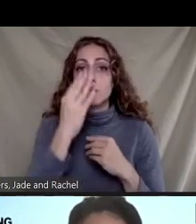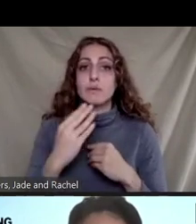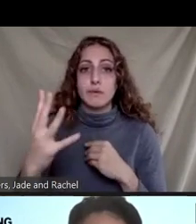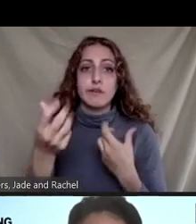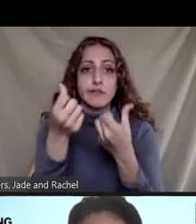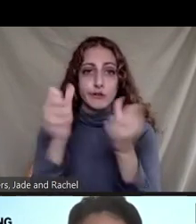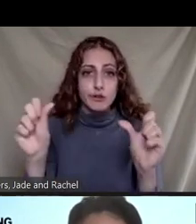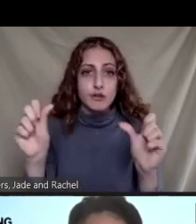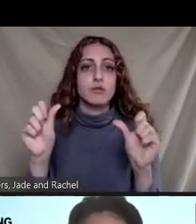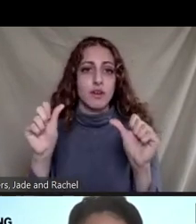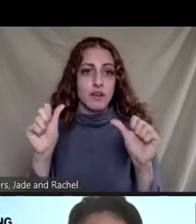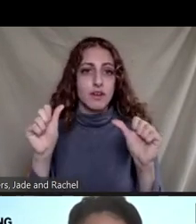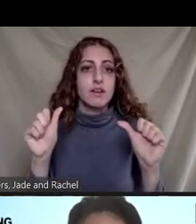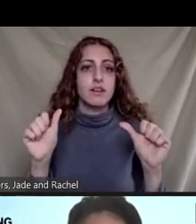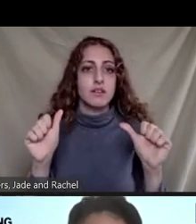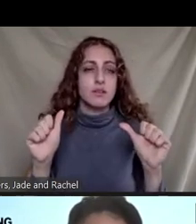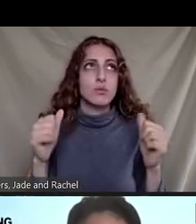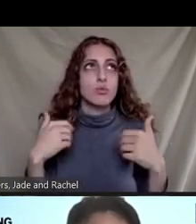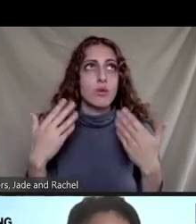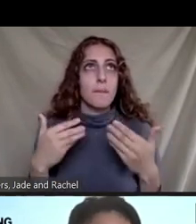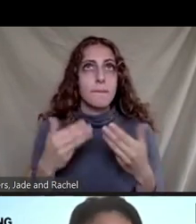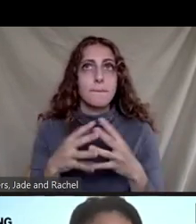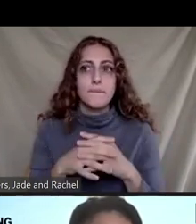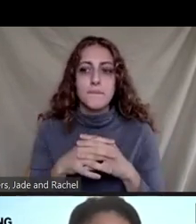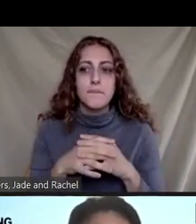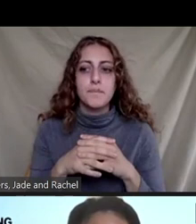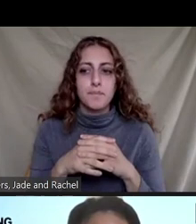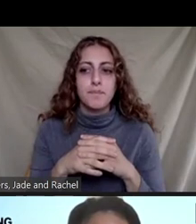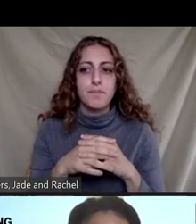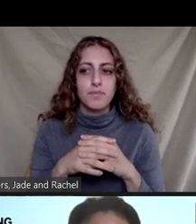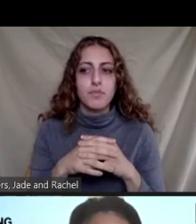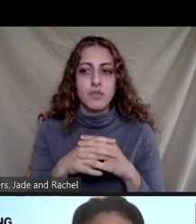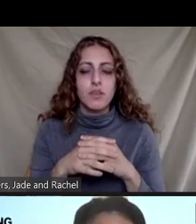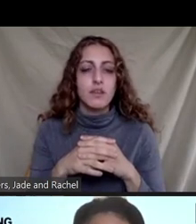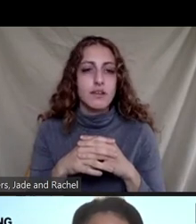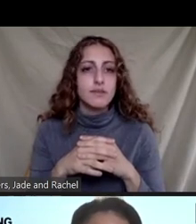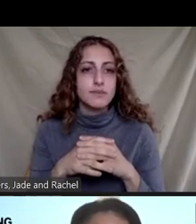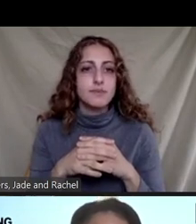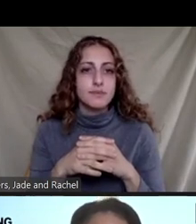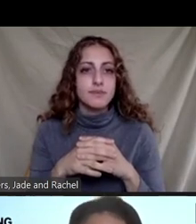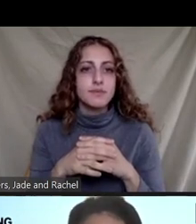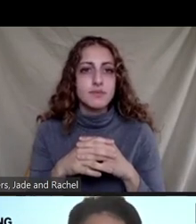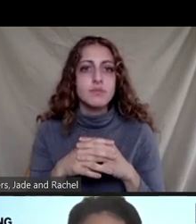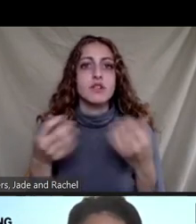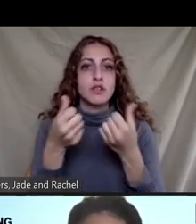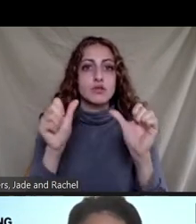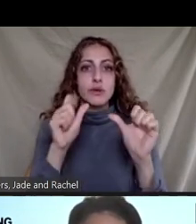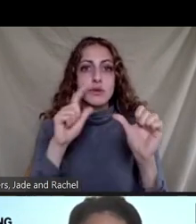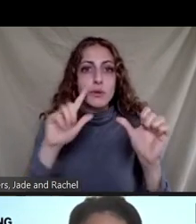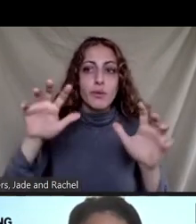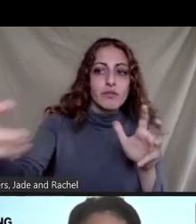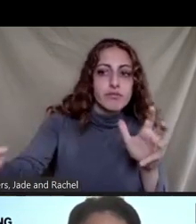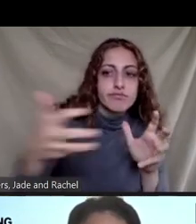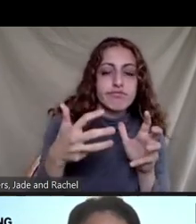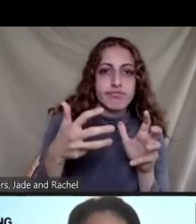keep them in the loop